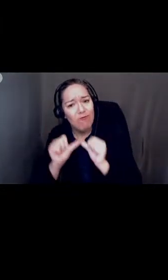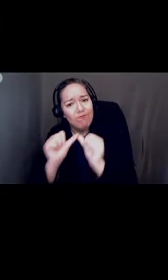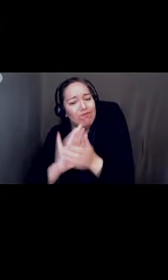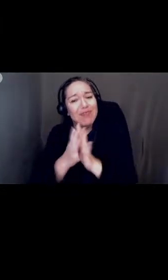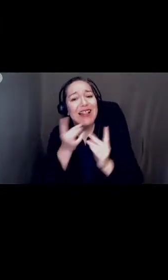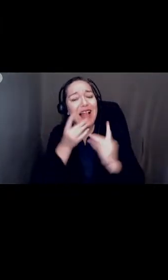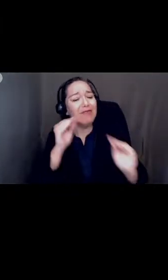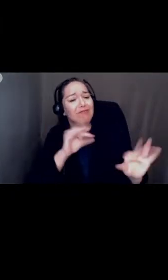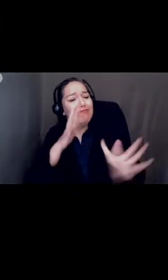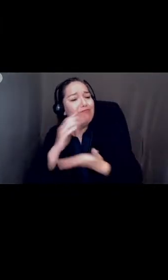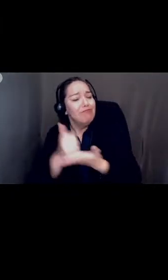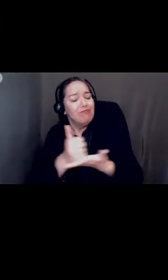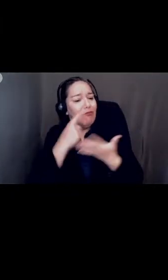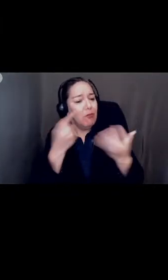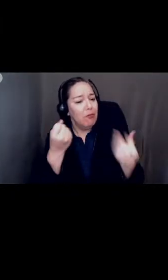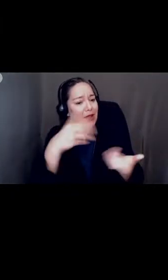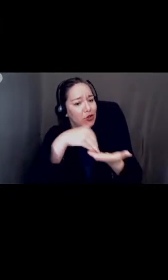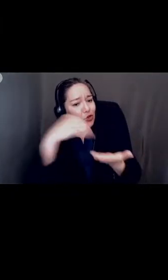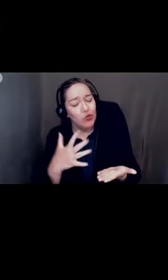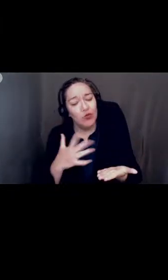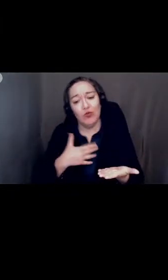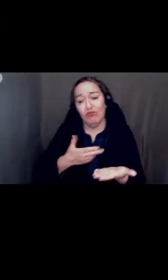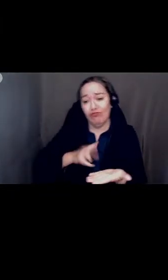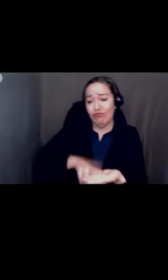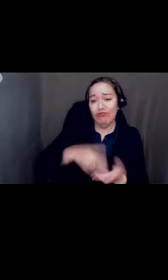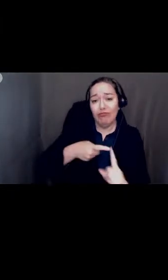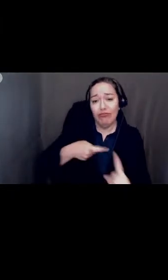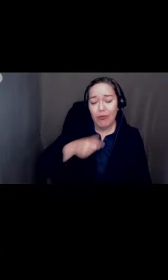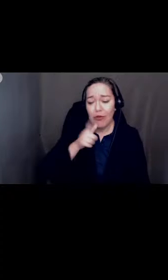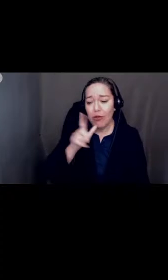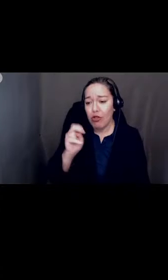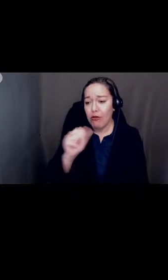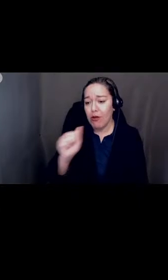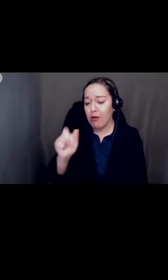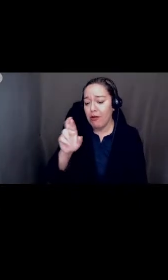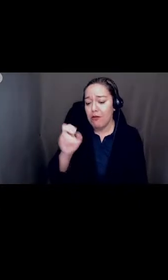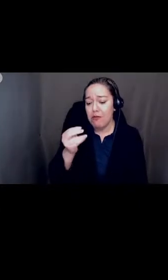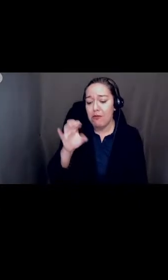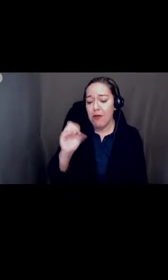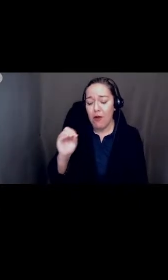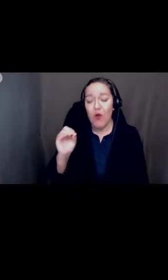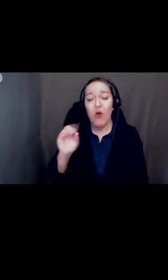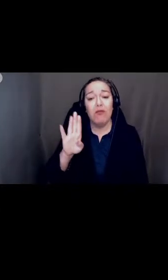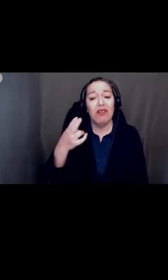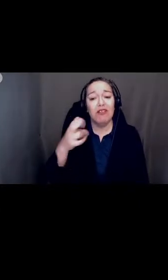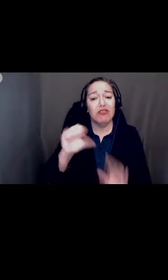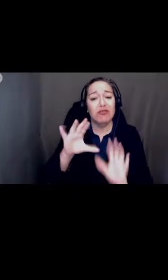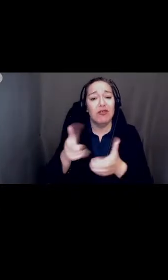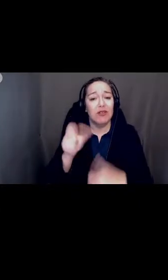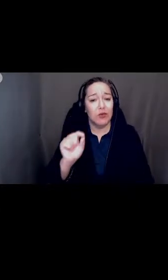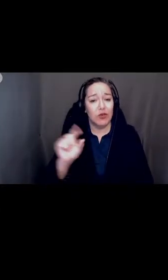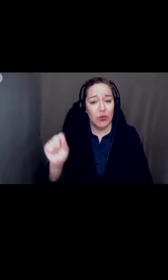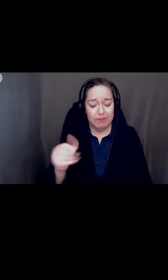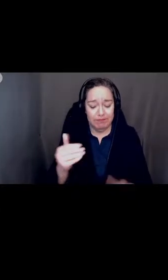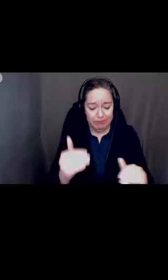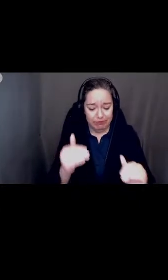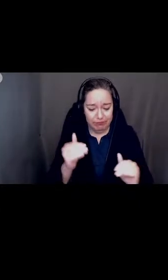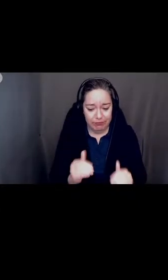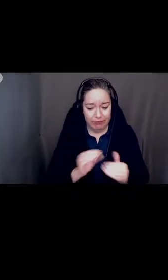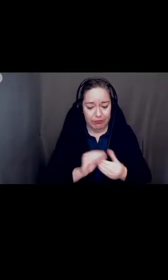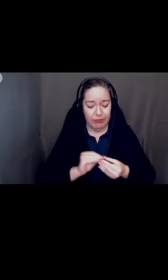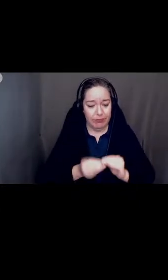class of 2020 bhs public comment number four